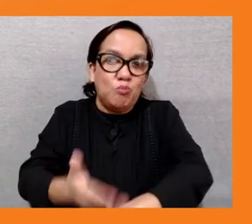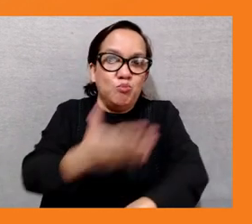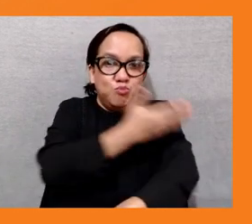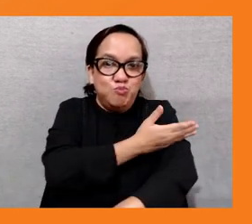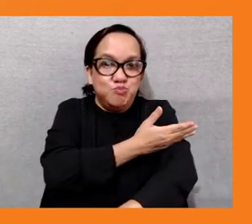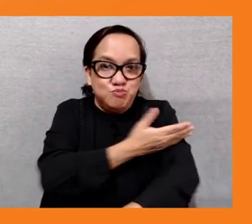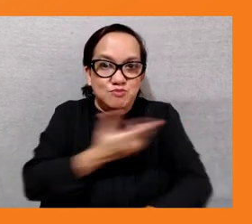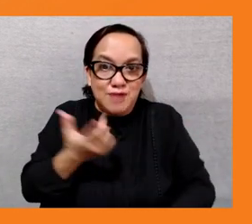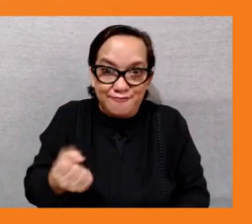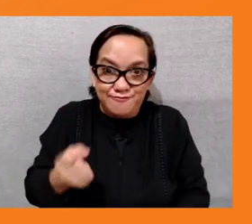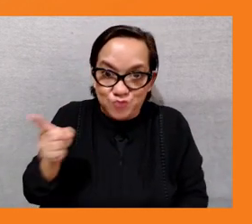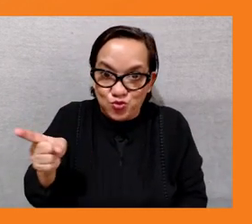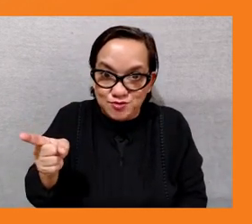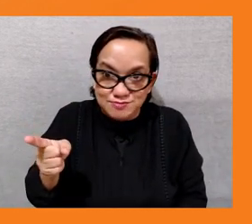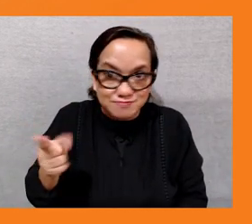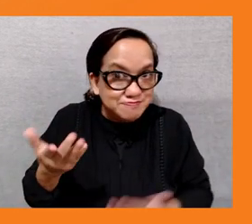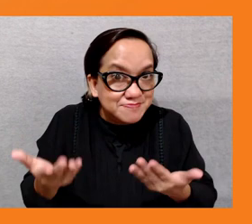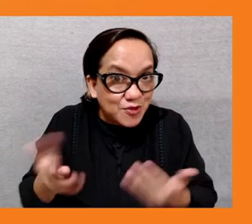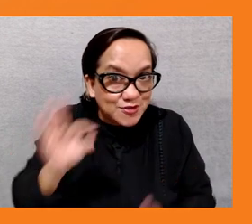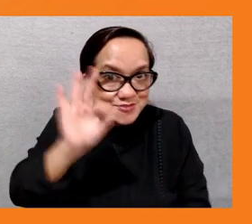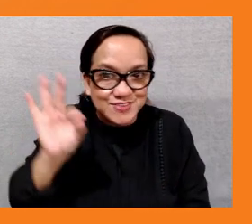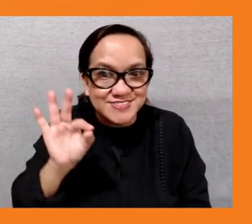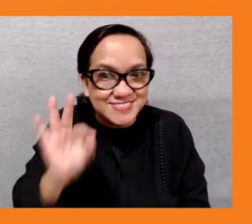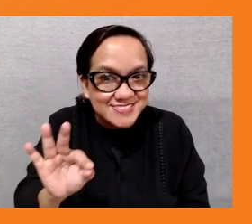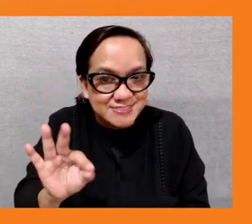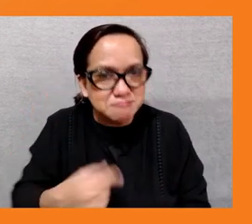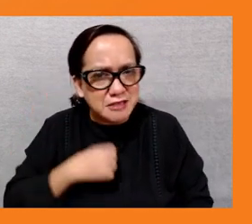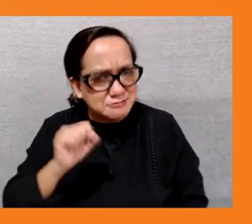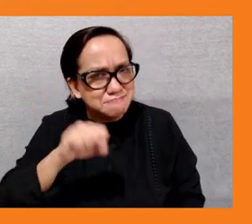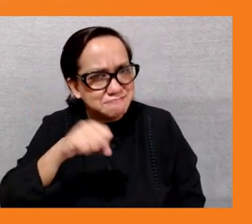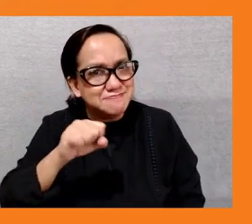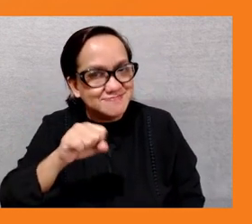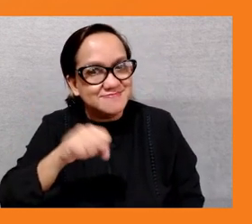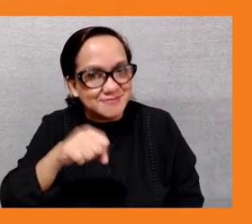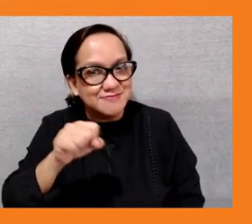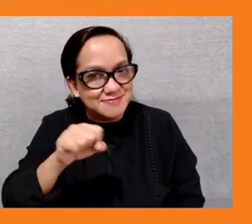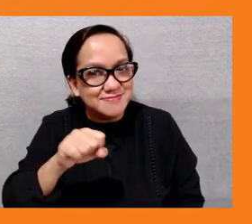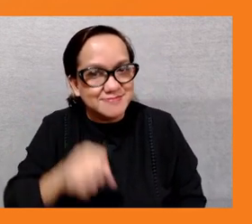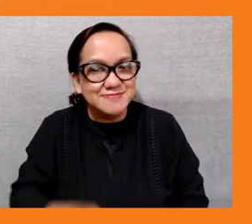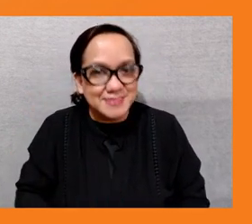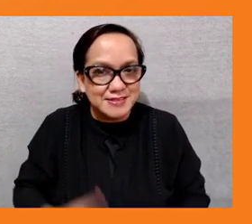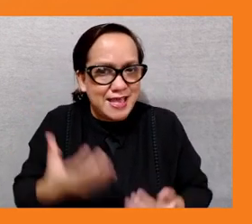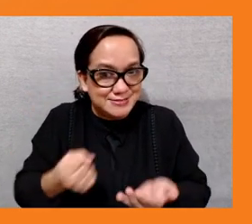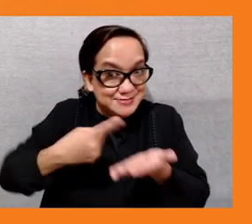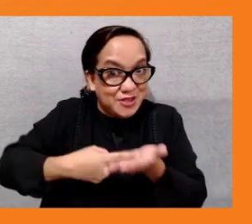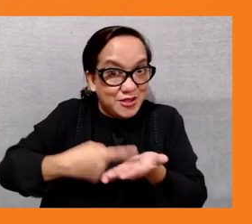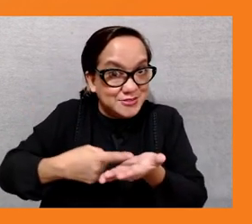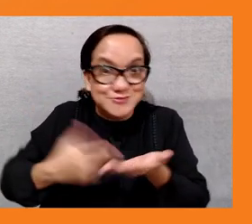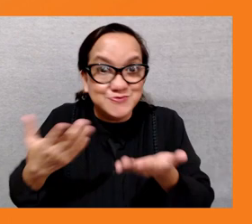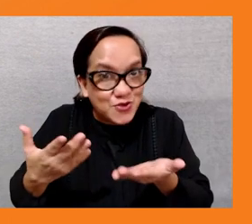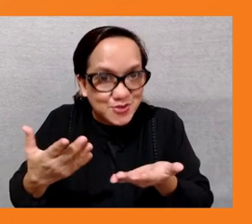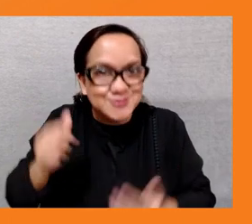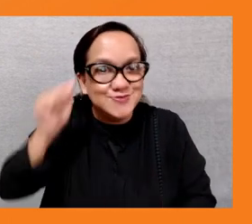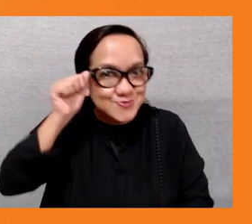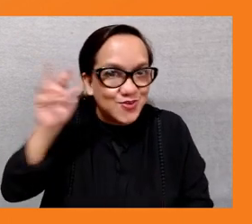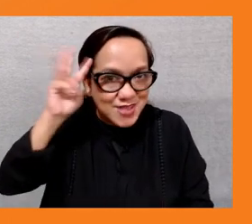yes so actually now that we're talking about awareness we do have one question in the pigeonhole so they